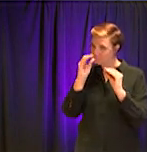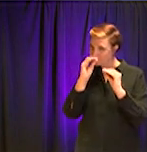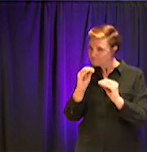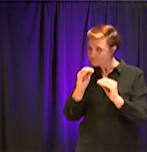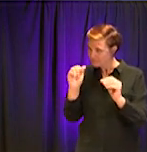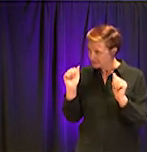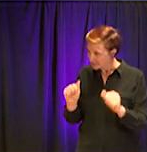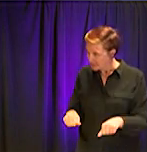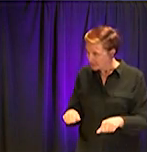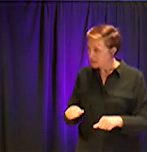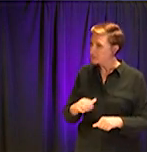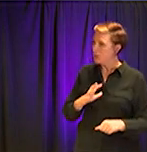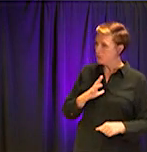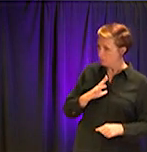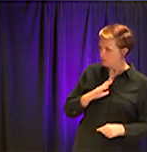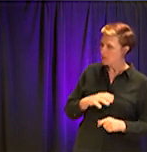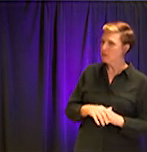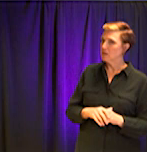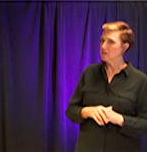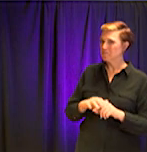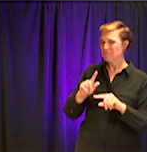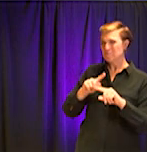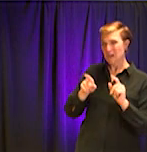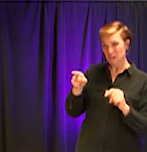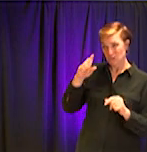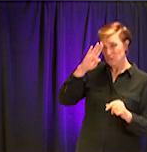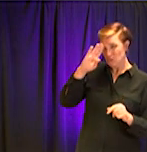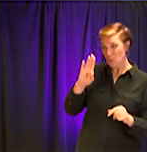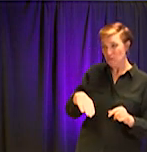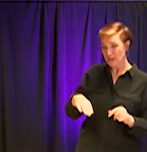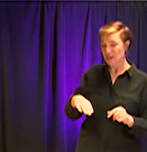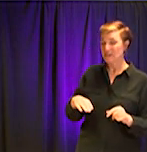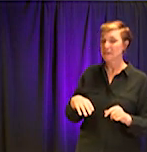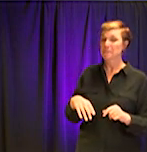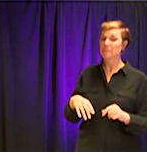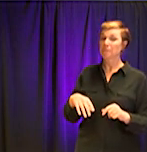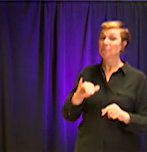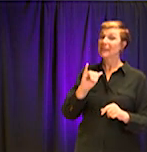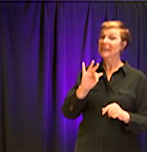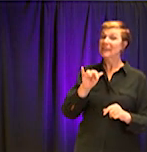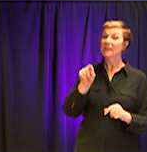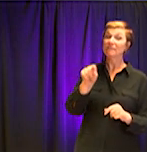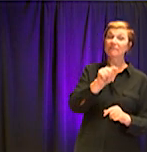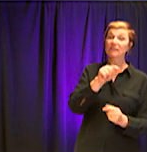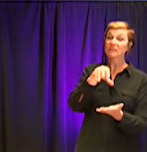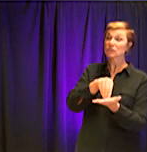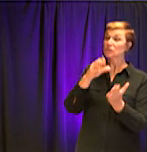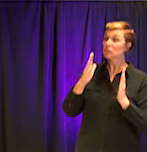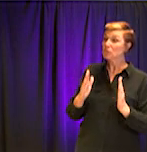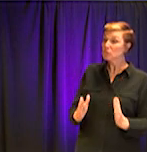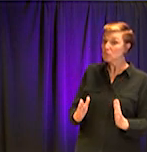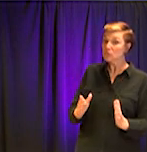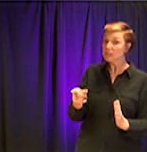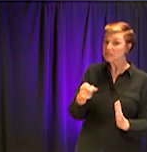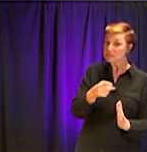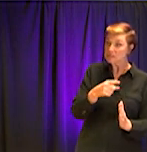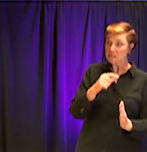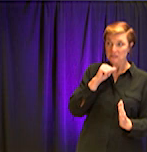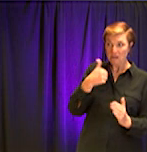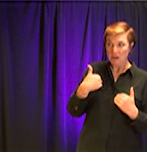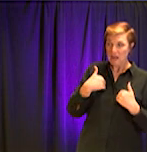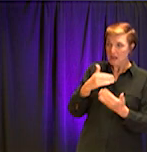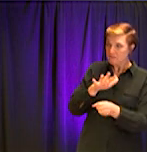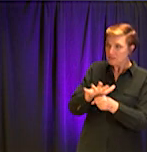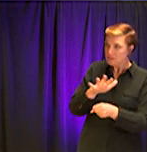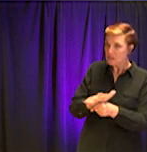also know, there is such inequality when it comes to our students and their ability to have resources and